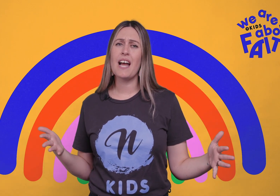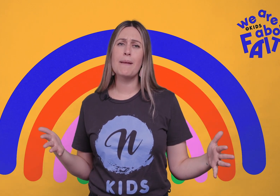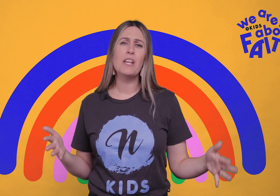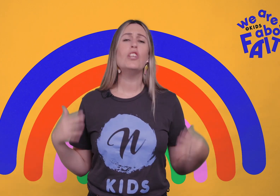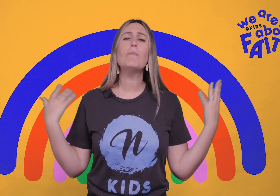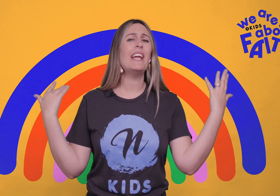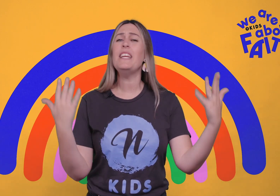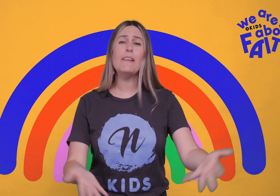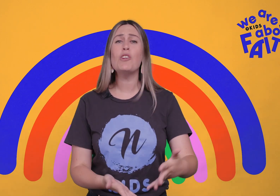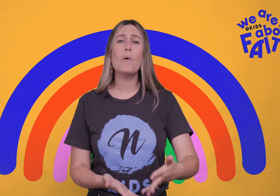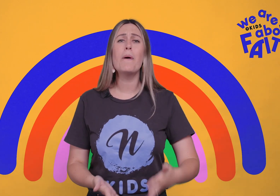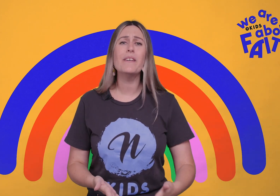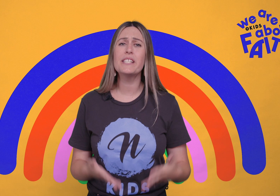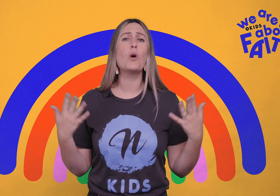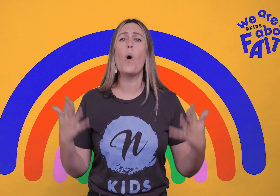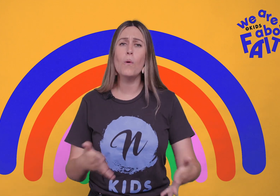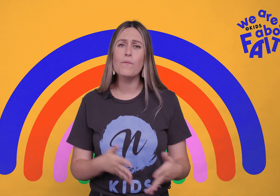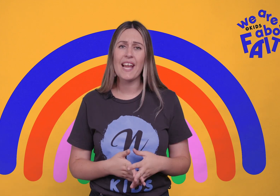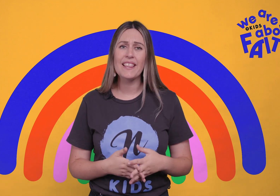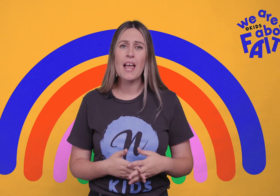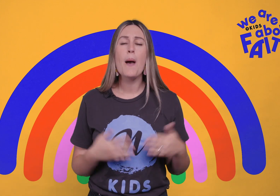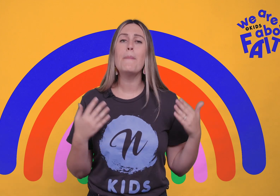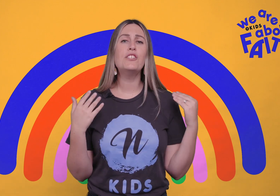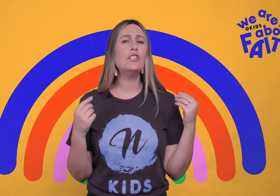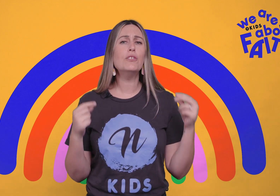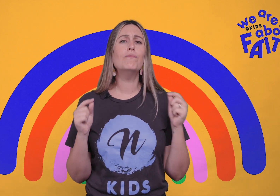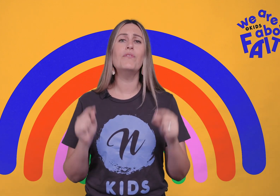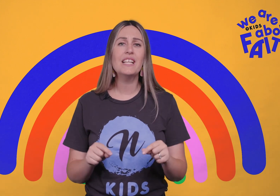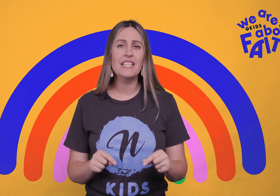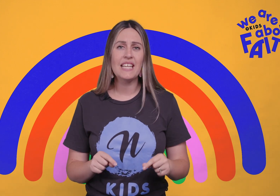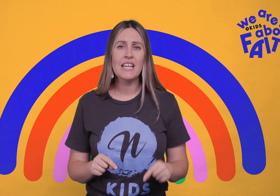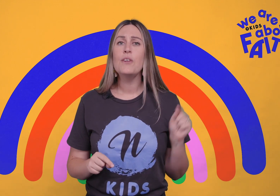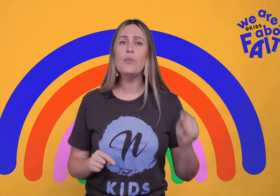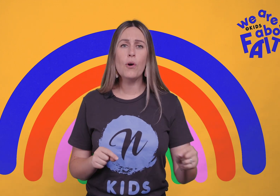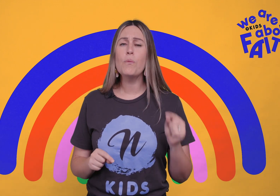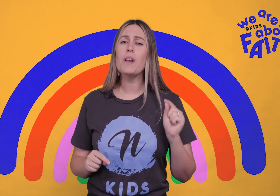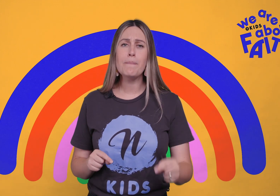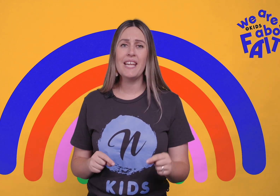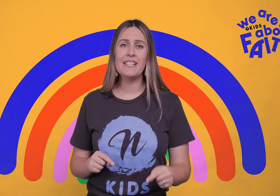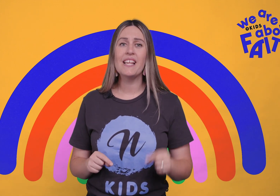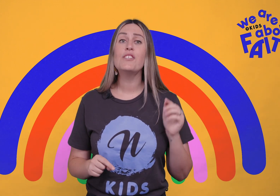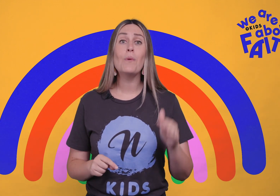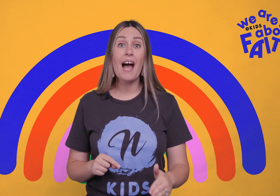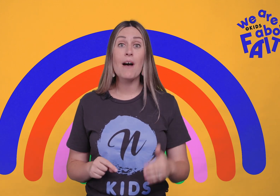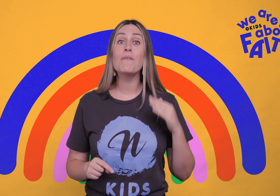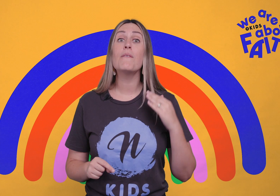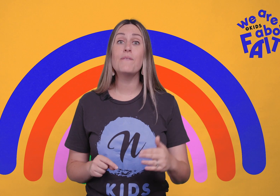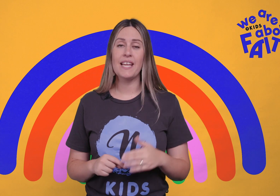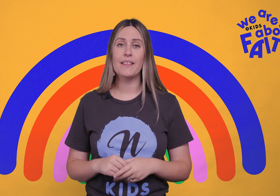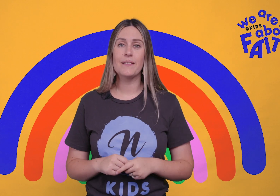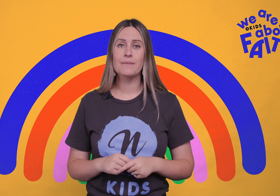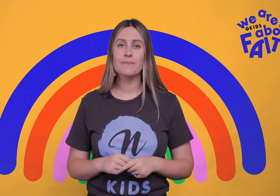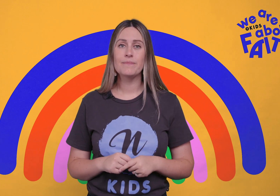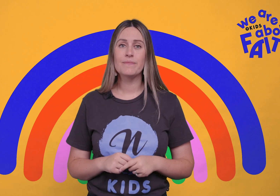sometimes. You might even know a person called faith. But do you really know what it means to have